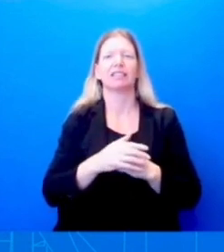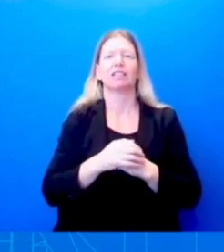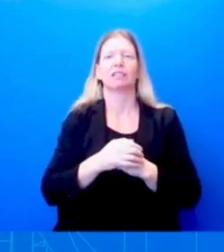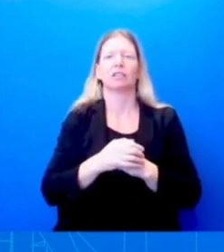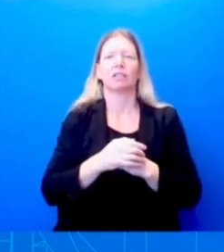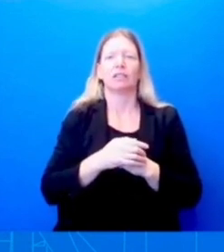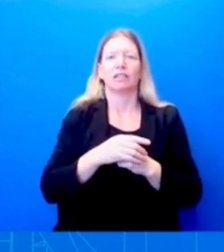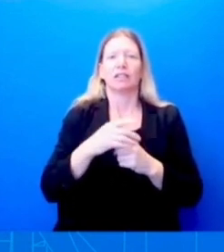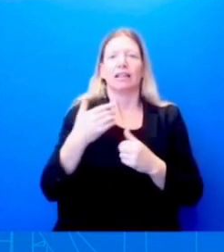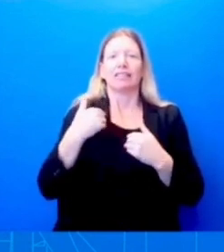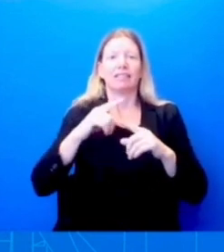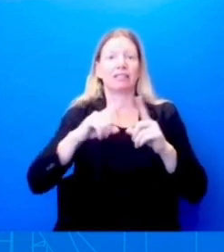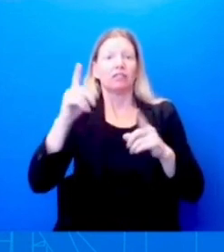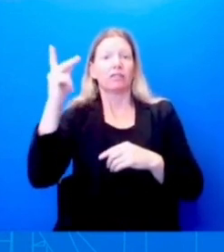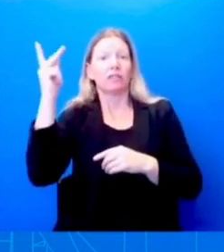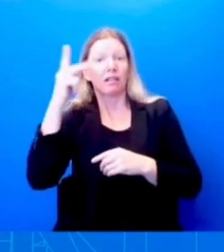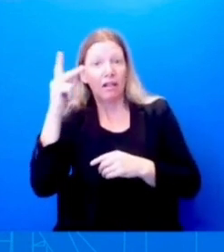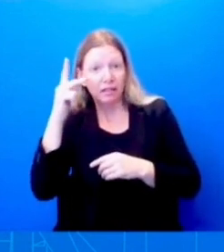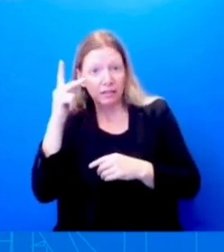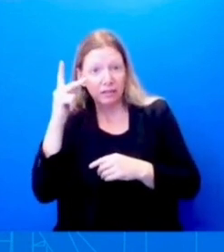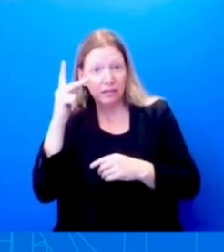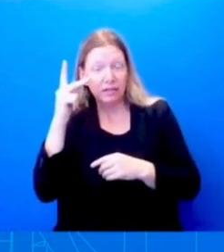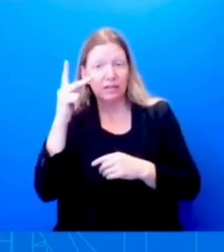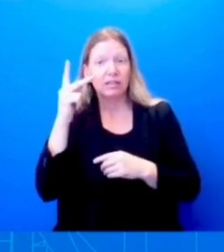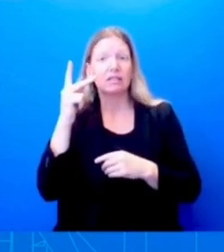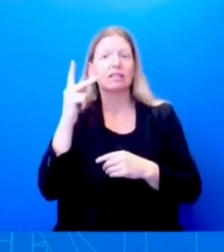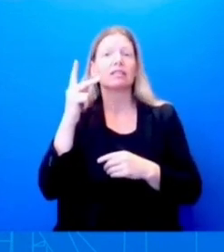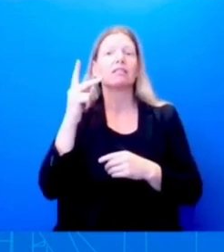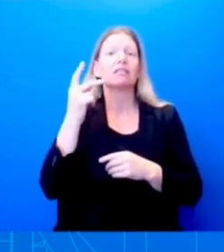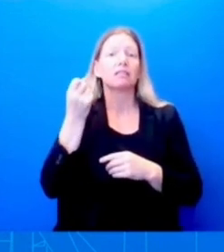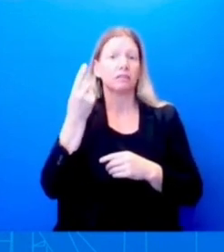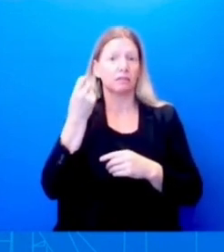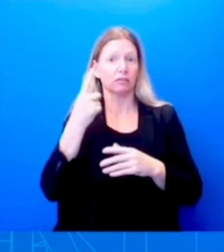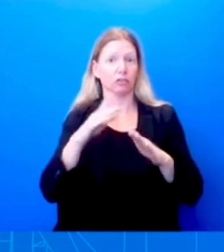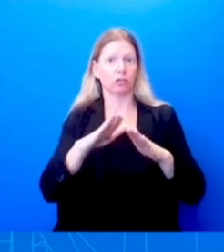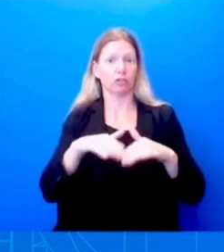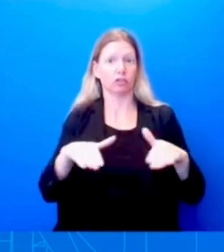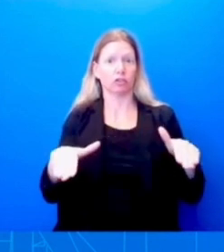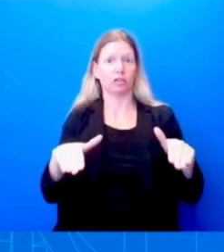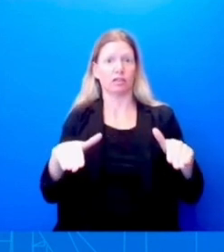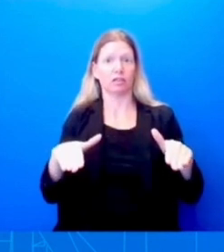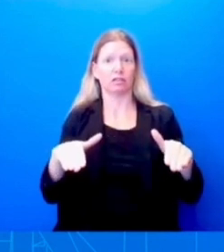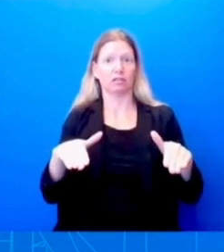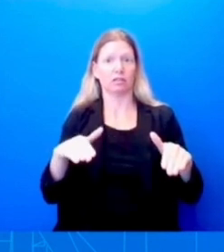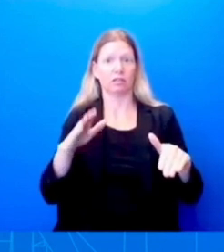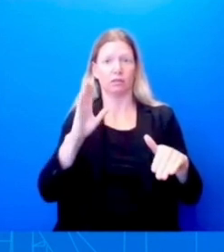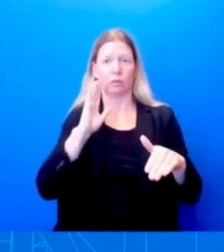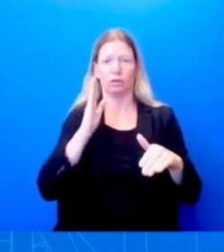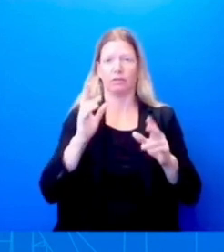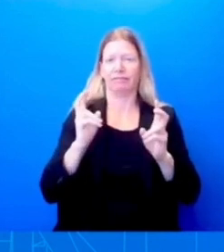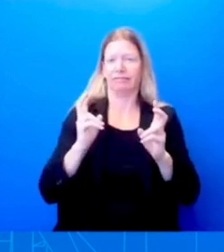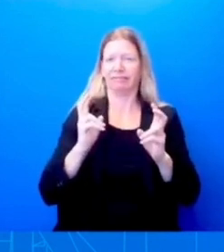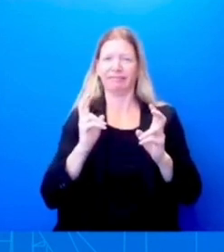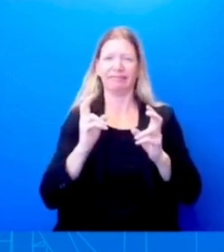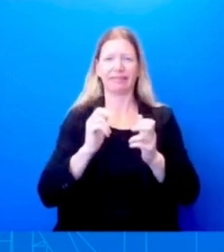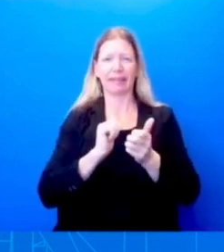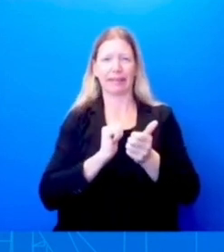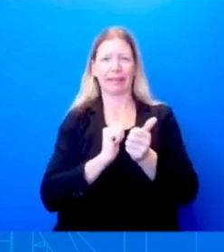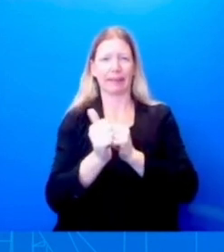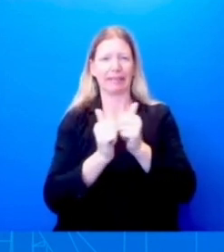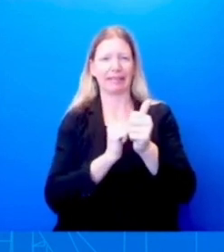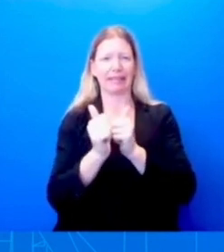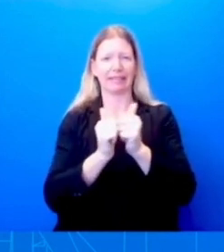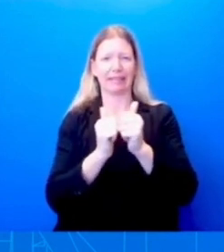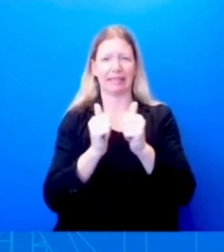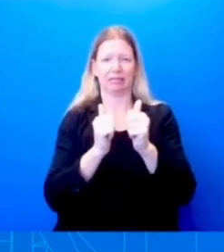that our children, if we're going to compete on a global stage, must at least know their own history. You can't step into